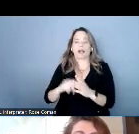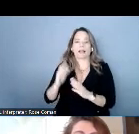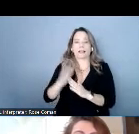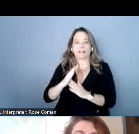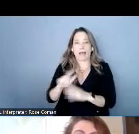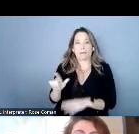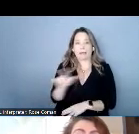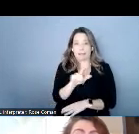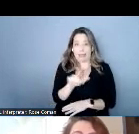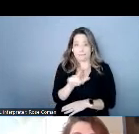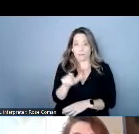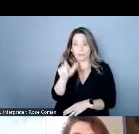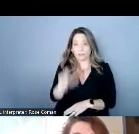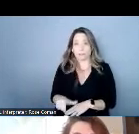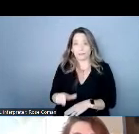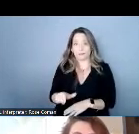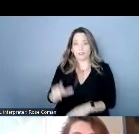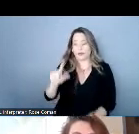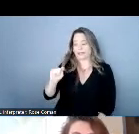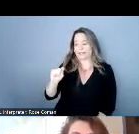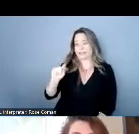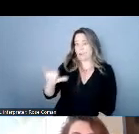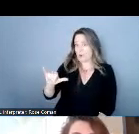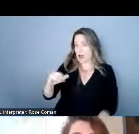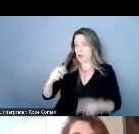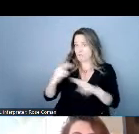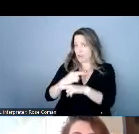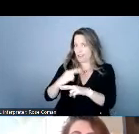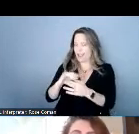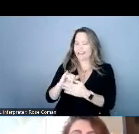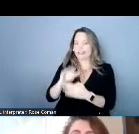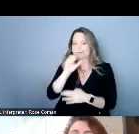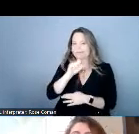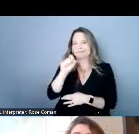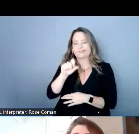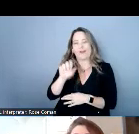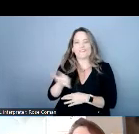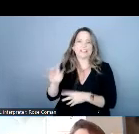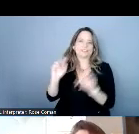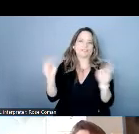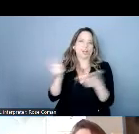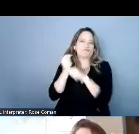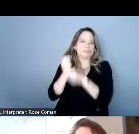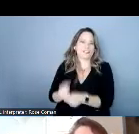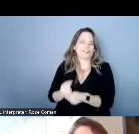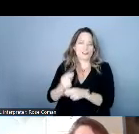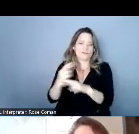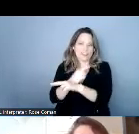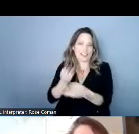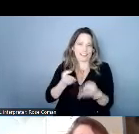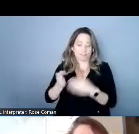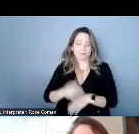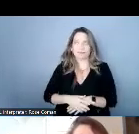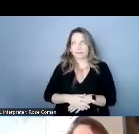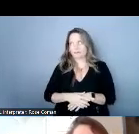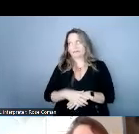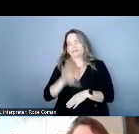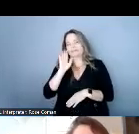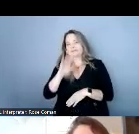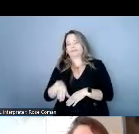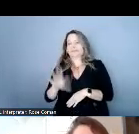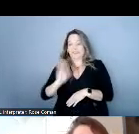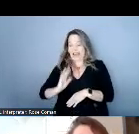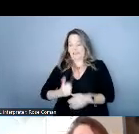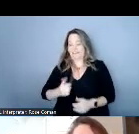corner with tty relay which is the traditional relay service i have to tell you as a kid i loved